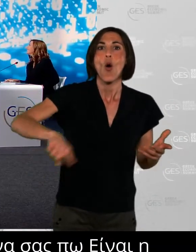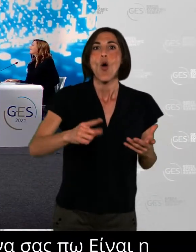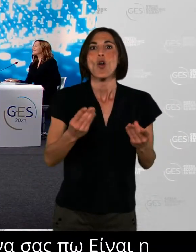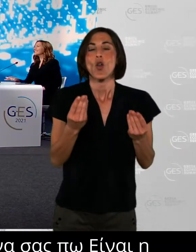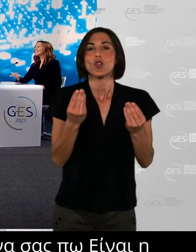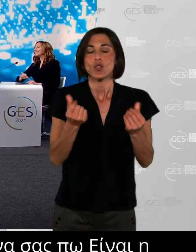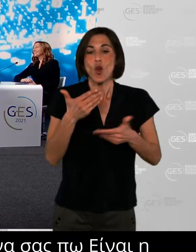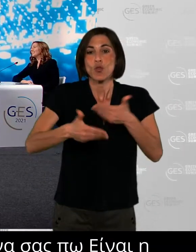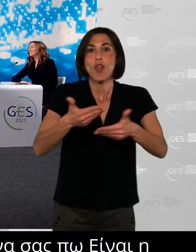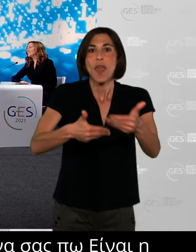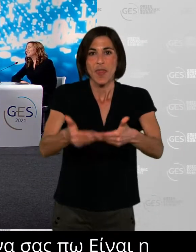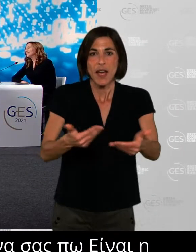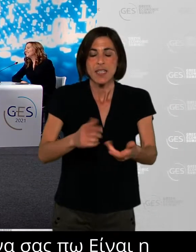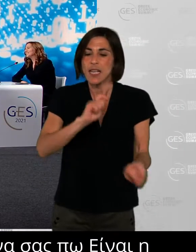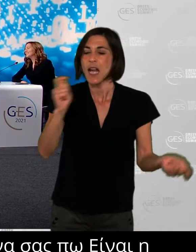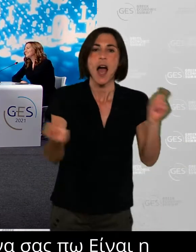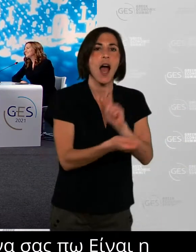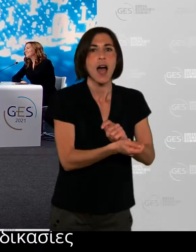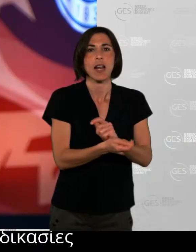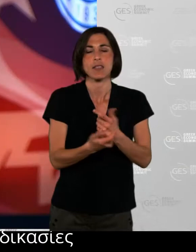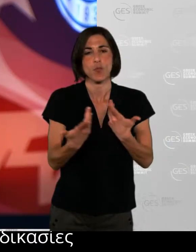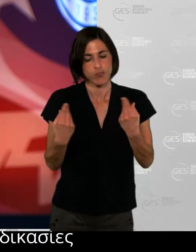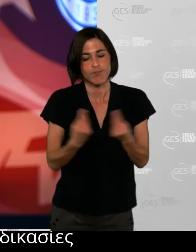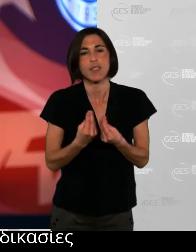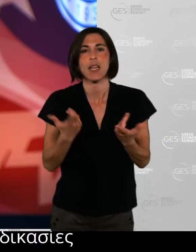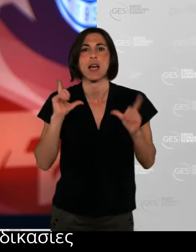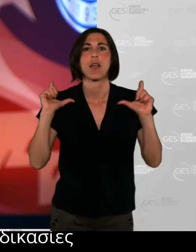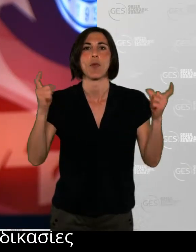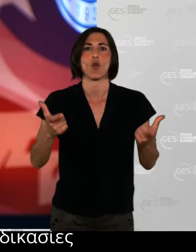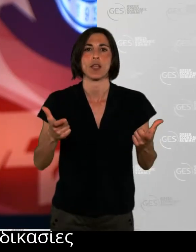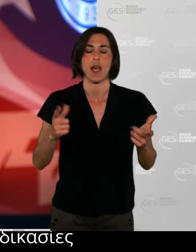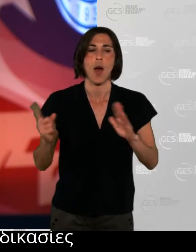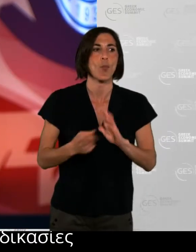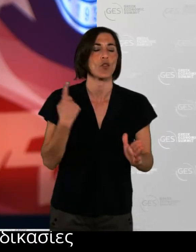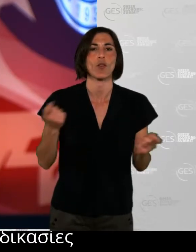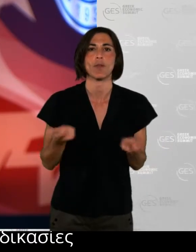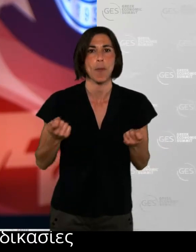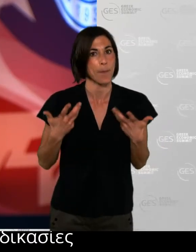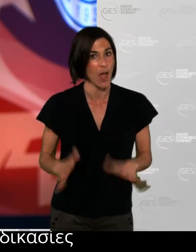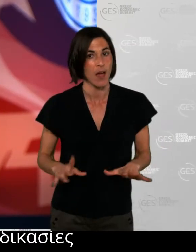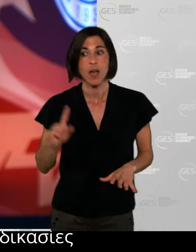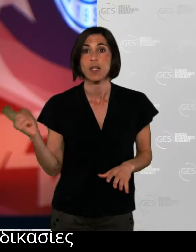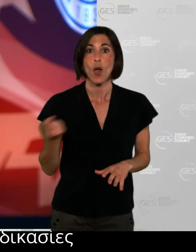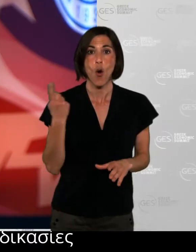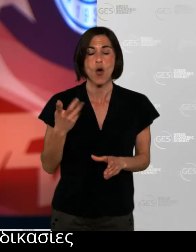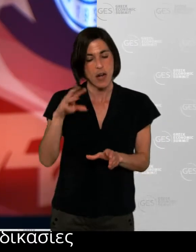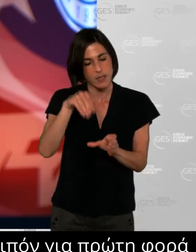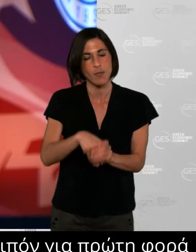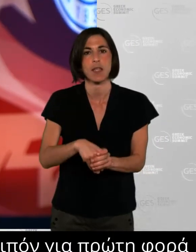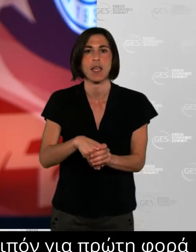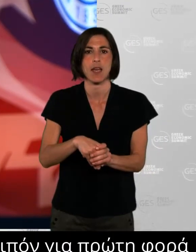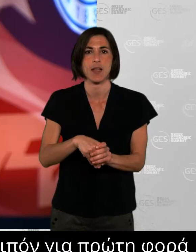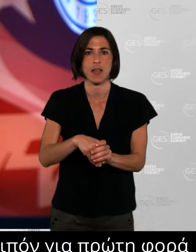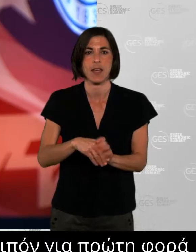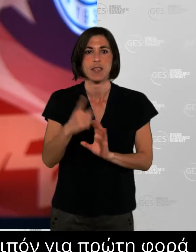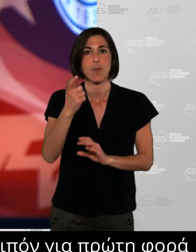we did it for the first time all included in a big launch event 7 000 people connected and